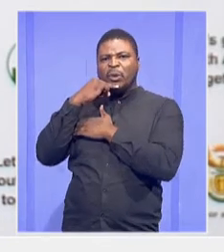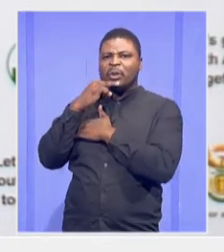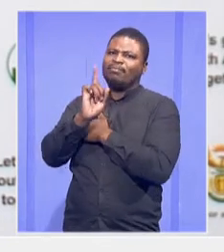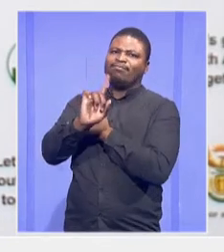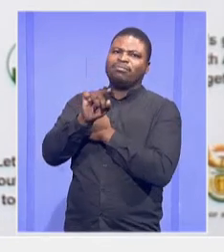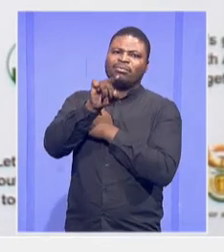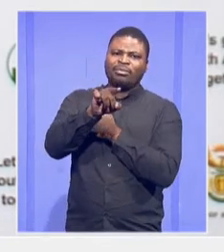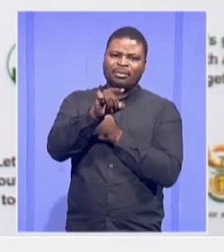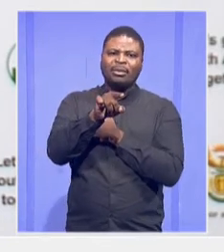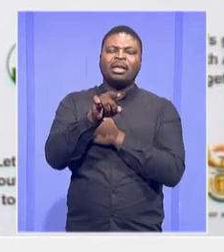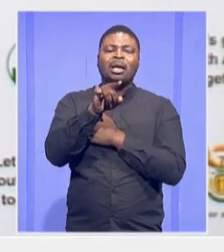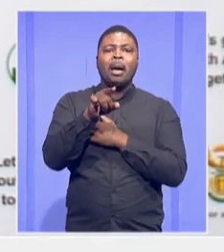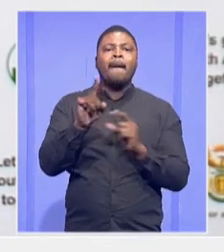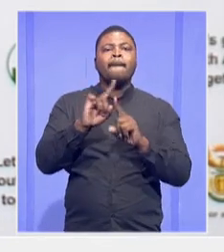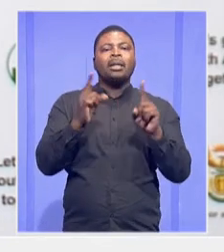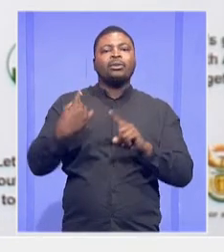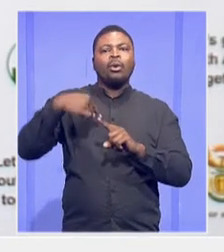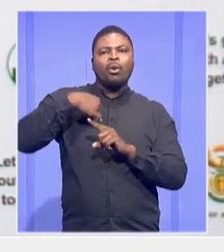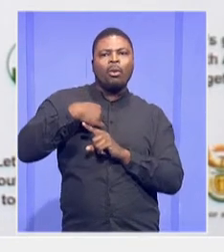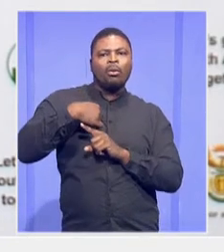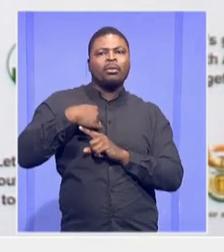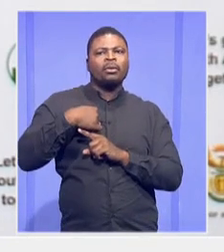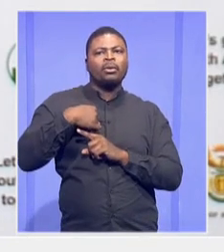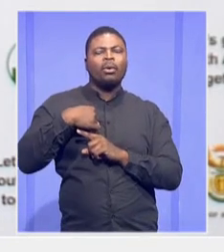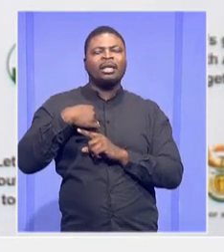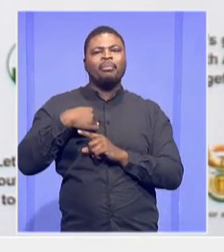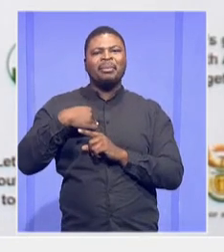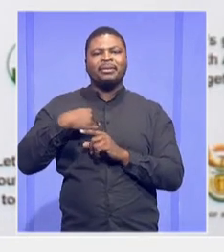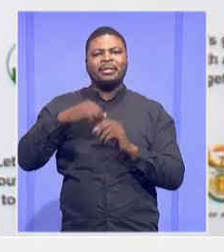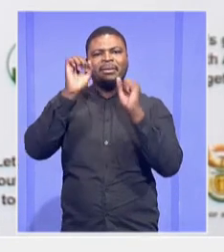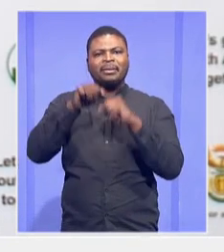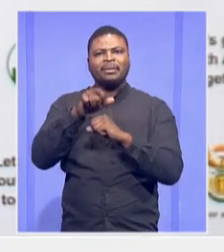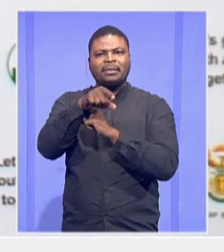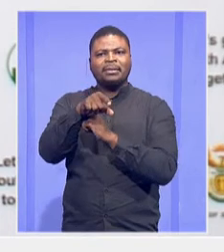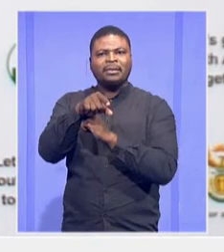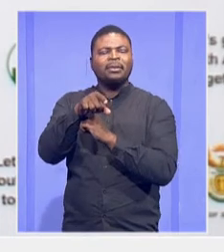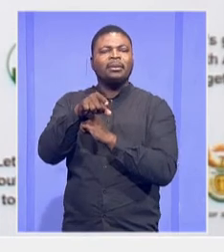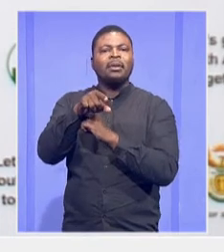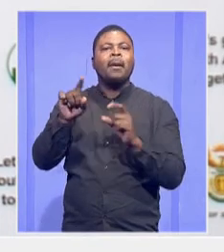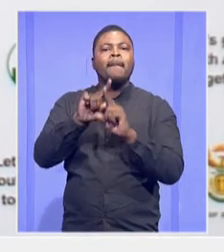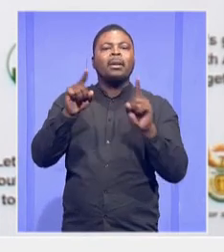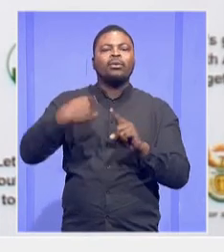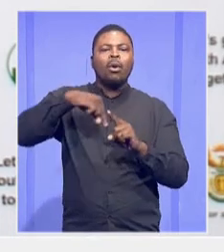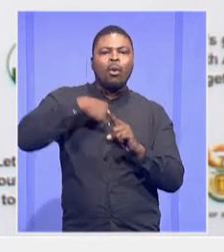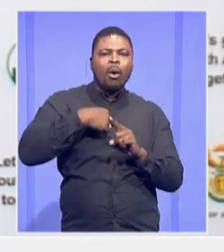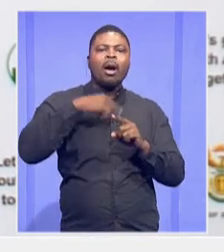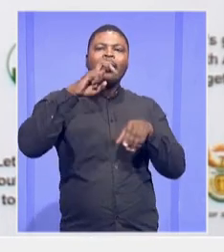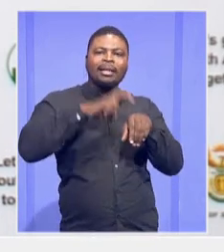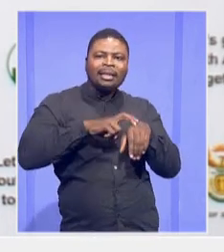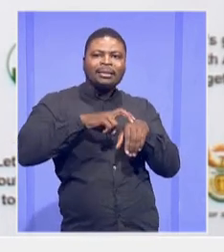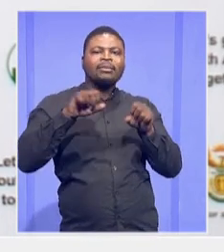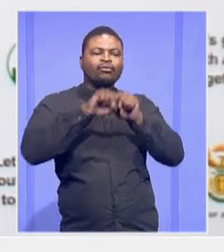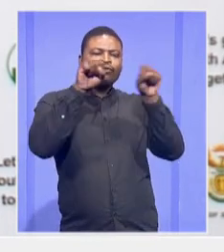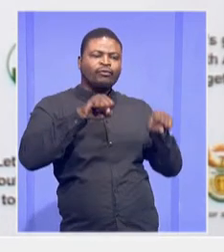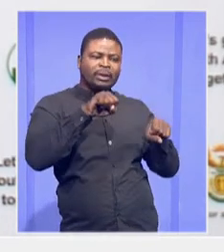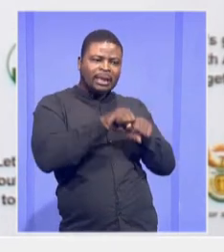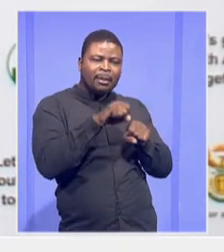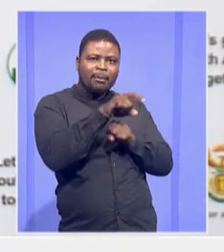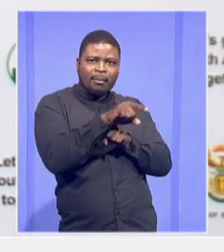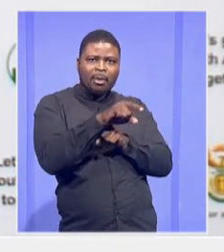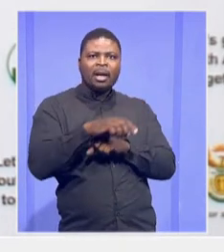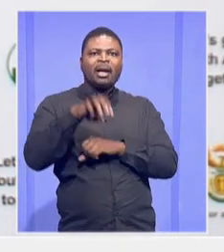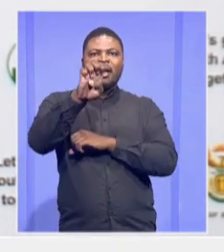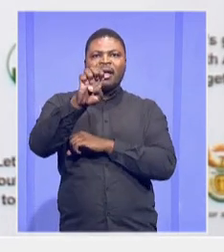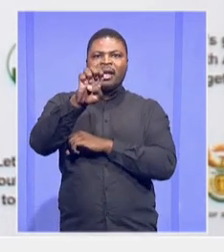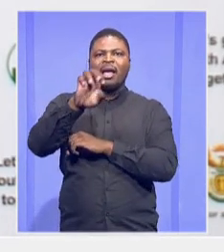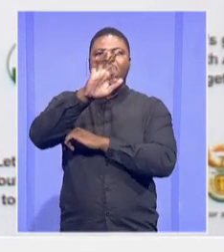been there. The problem has been to maintain it and keep it alive all the time. But we've also brought in EFMS,